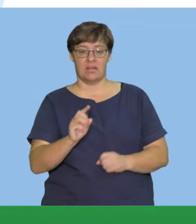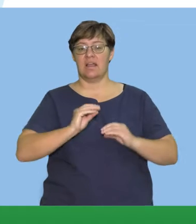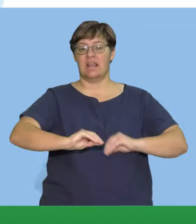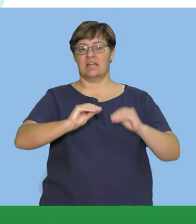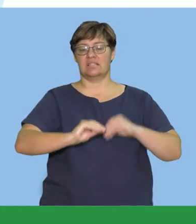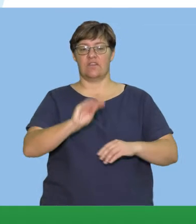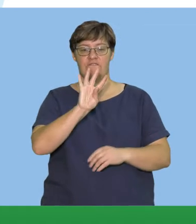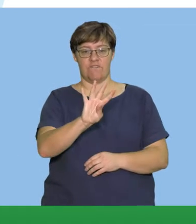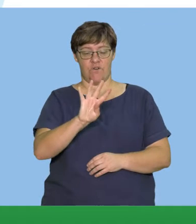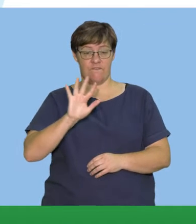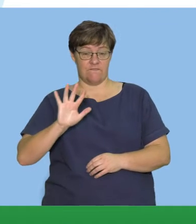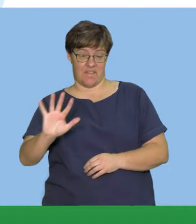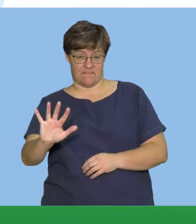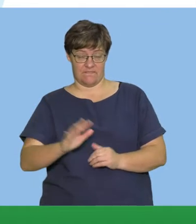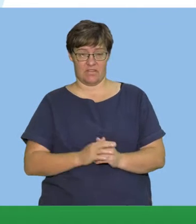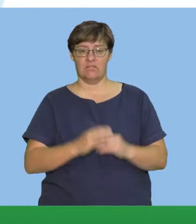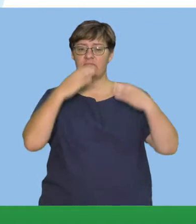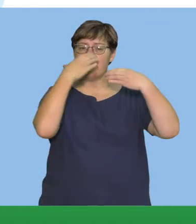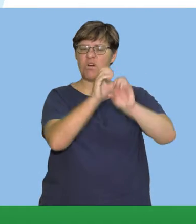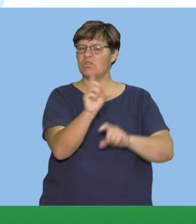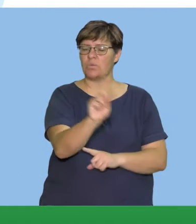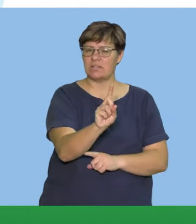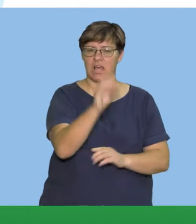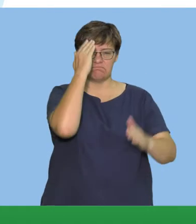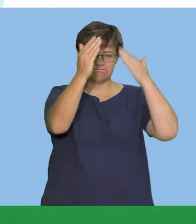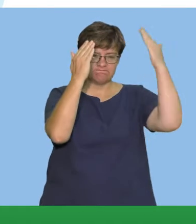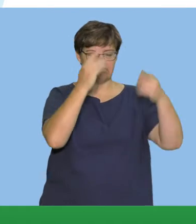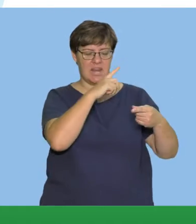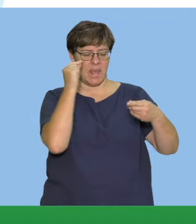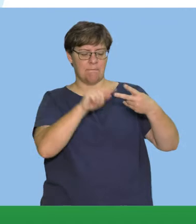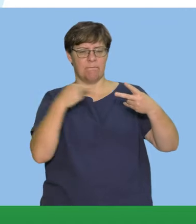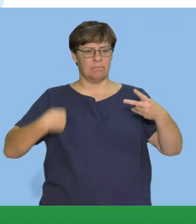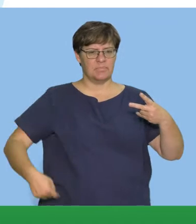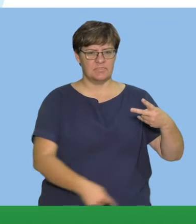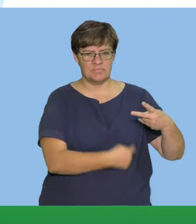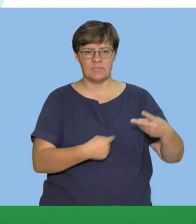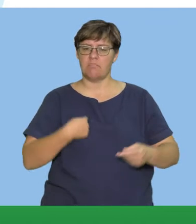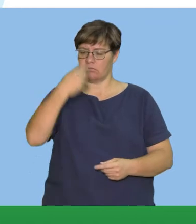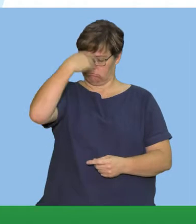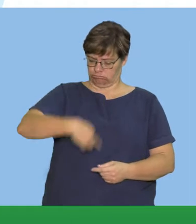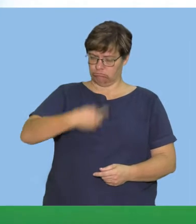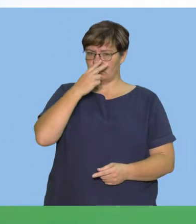this lesson, the topics of focus are greetings, naming body parts, and how I look.